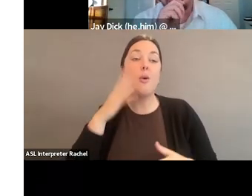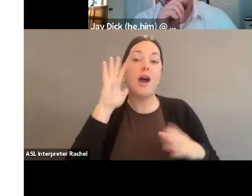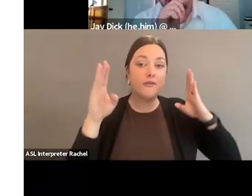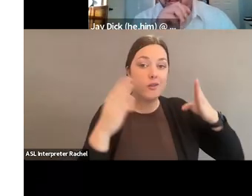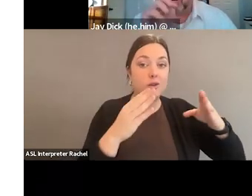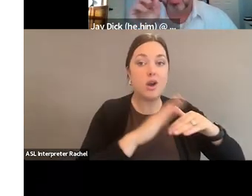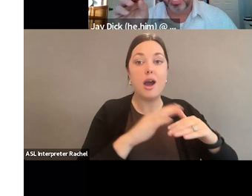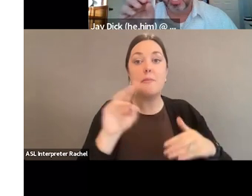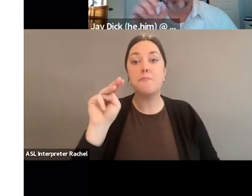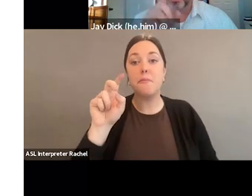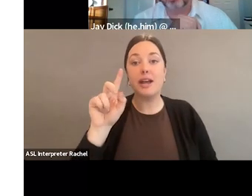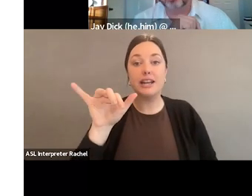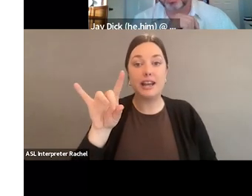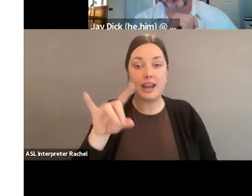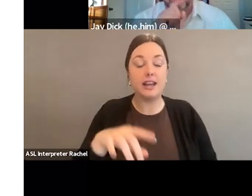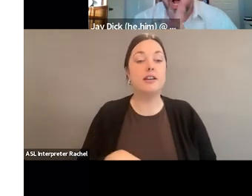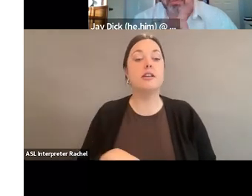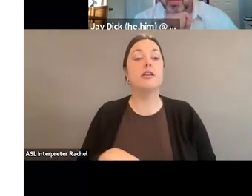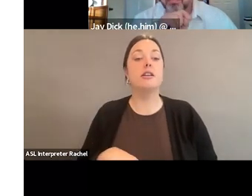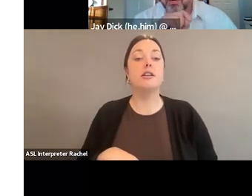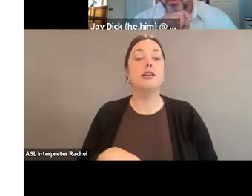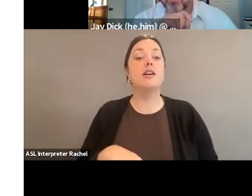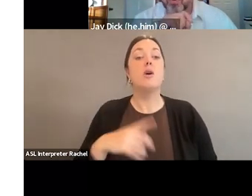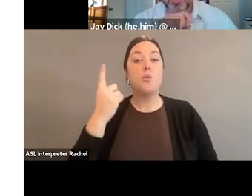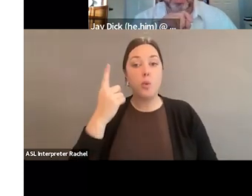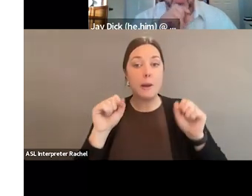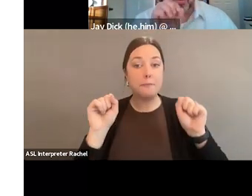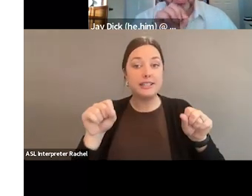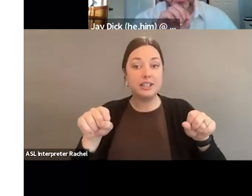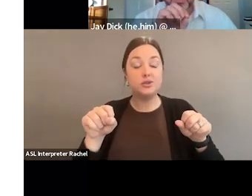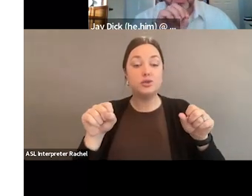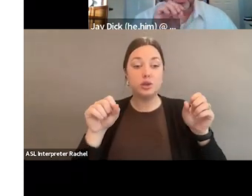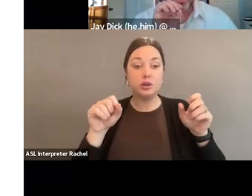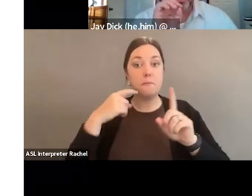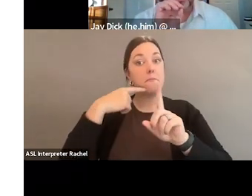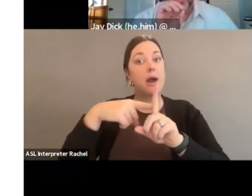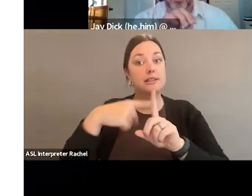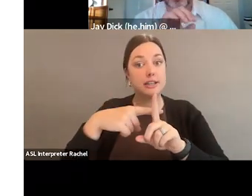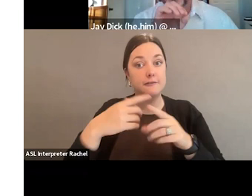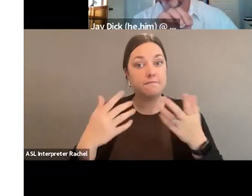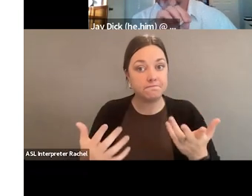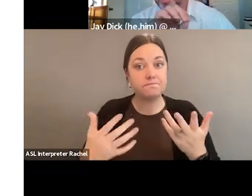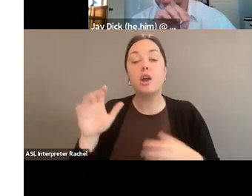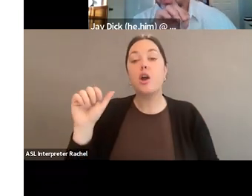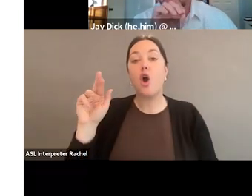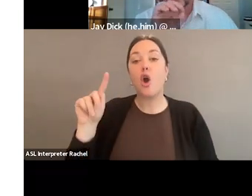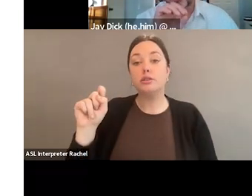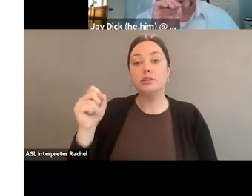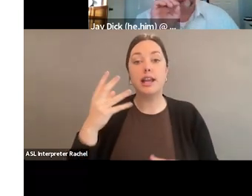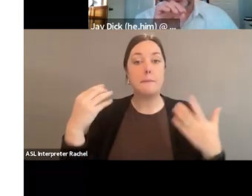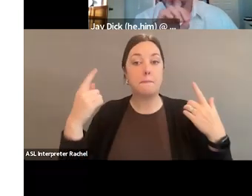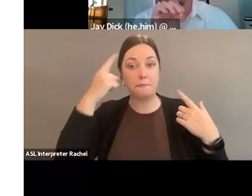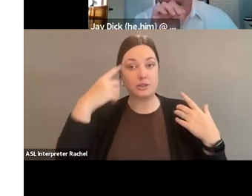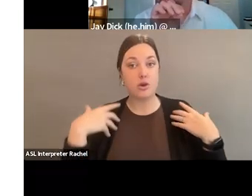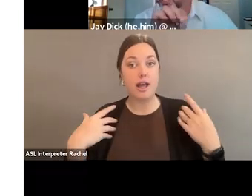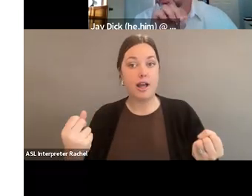the Medicaid there. But the also potential focus here, or positive, is that arts and mental health care is